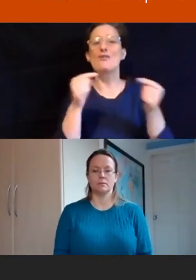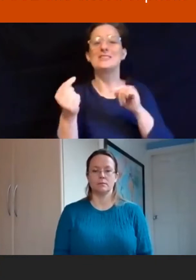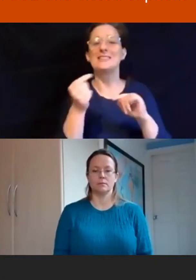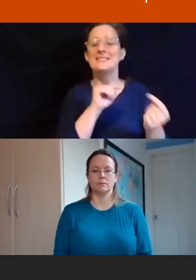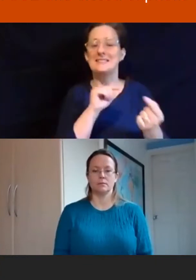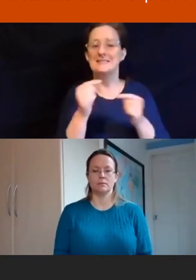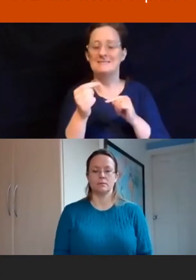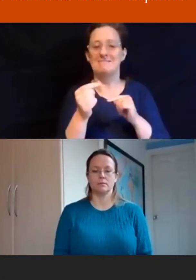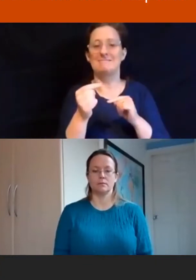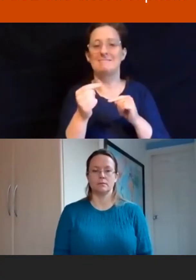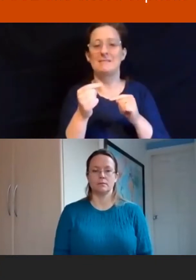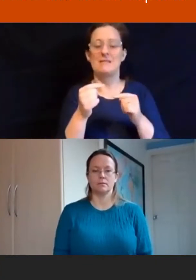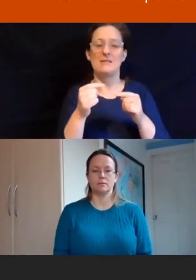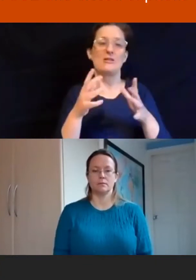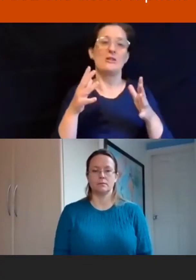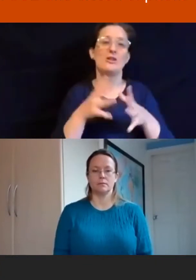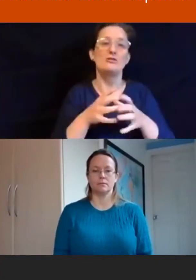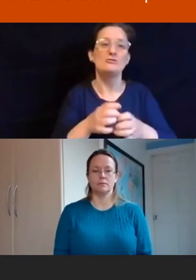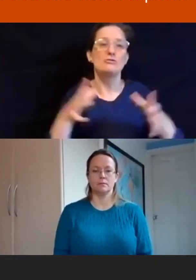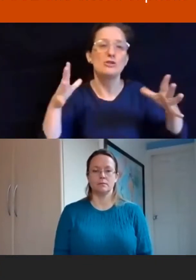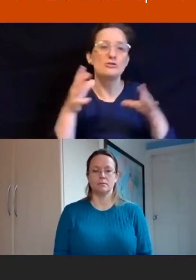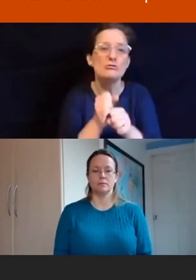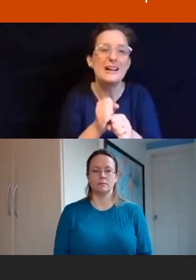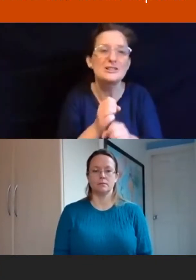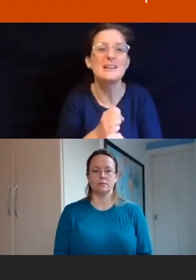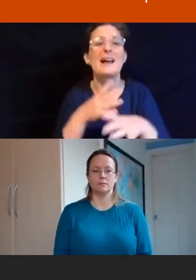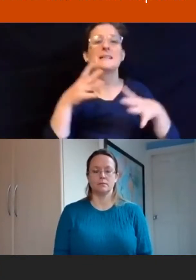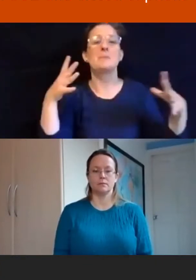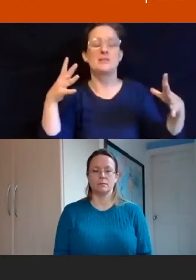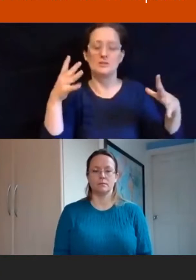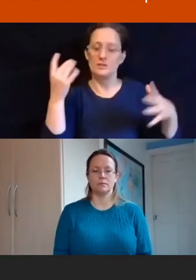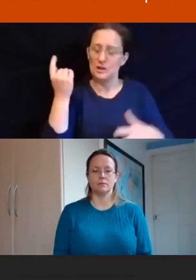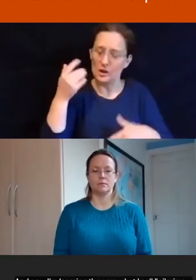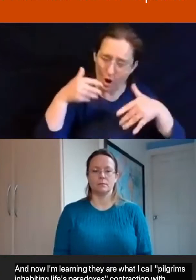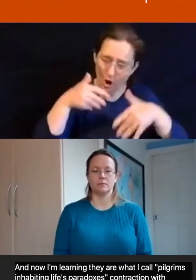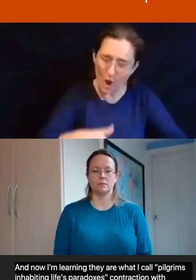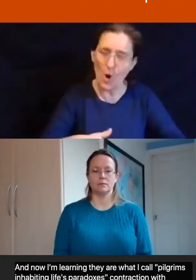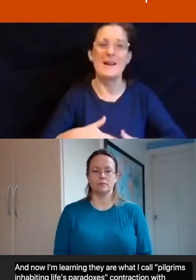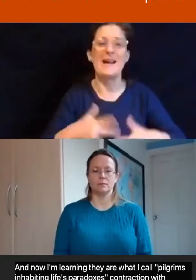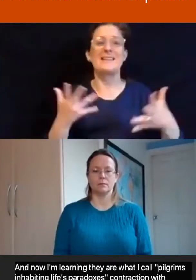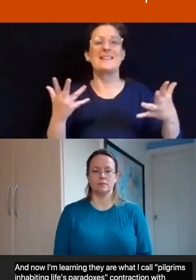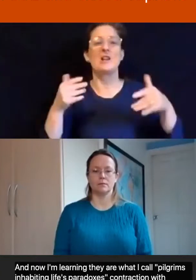but expansion. Aloneness, yet solidarity.